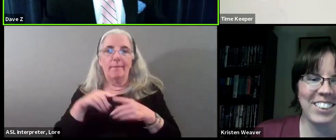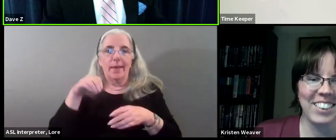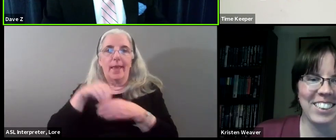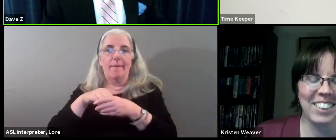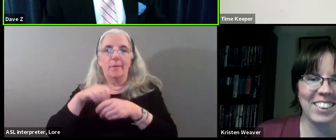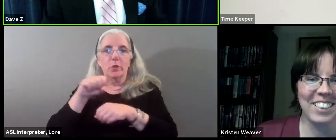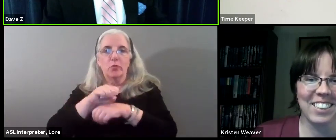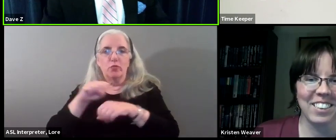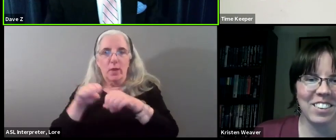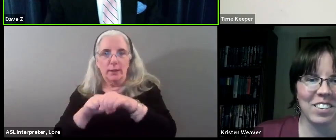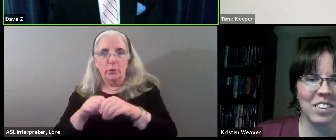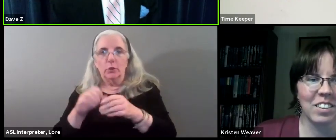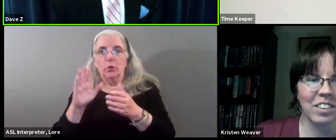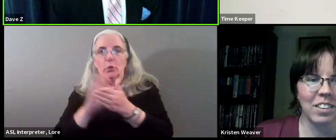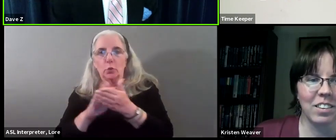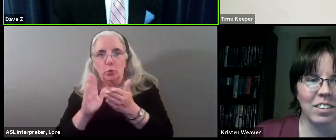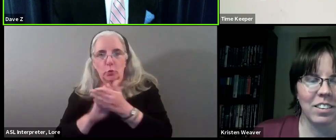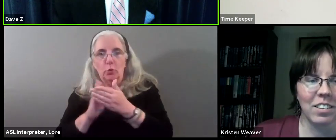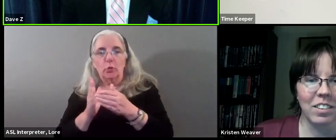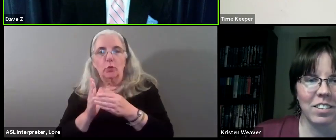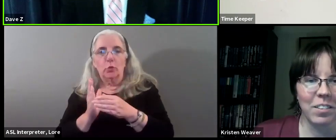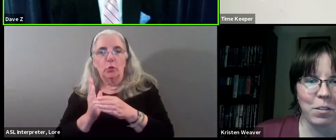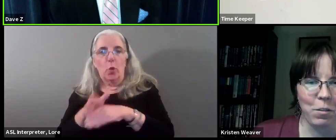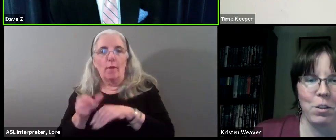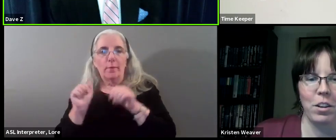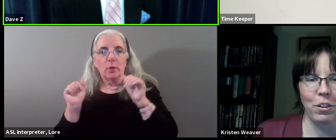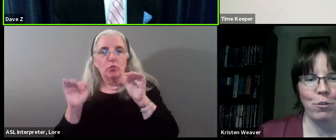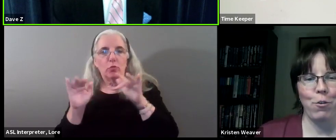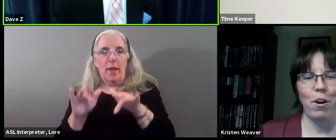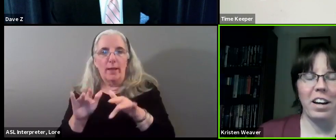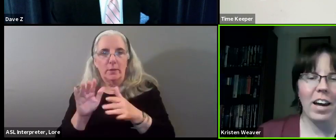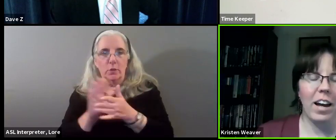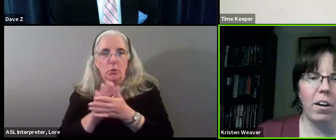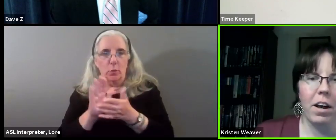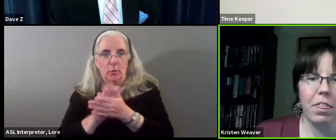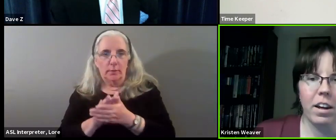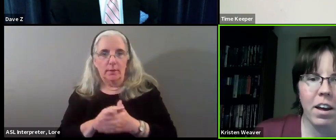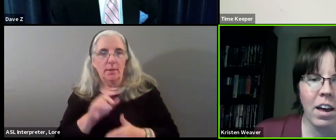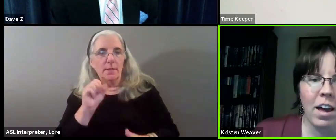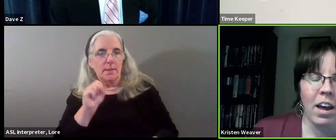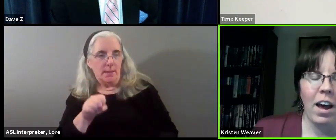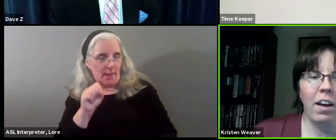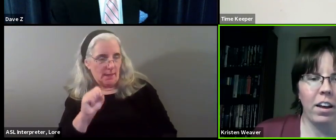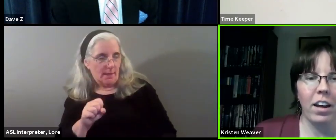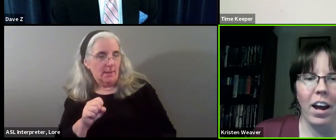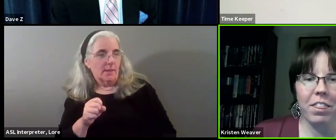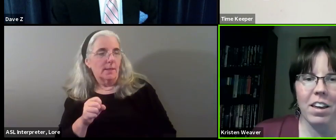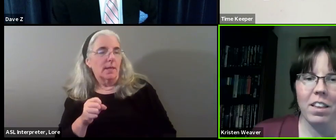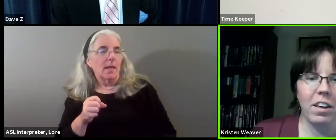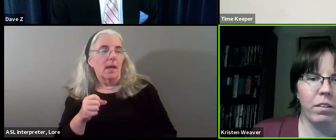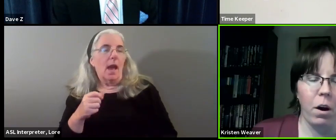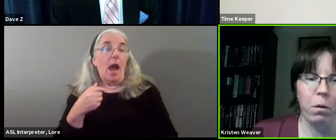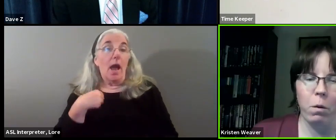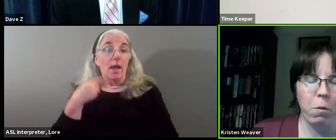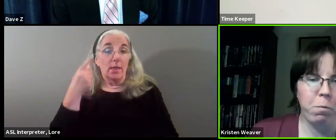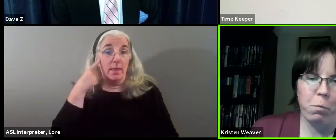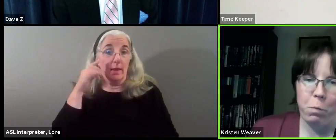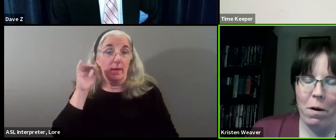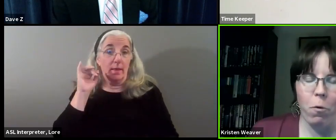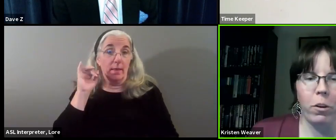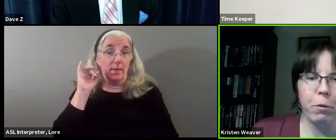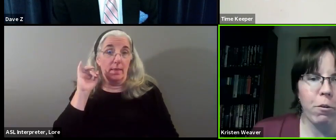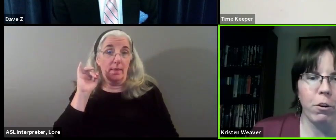and schools and overcrowding. Would you weigh in for us, please? Sure. Yeah. No, I think in this, our